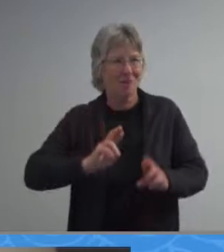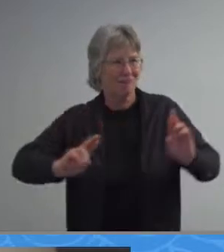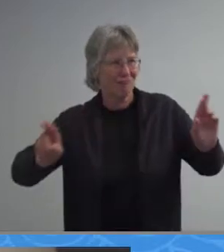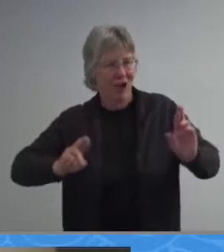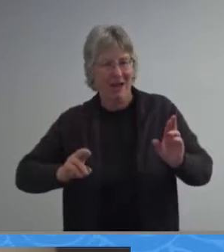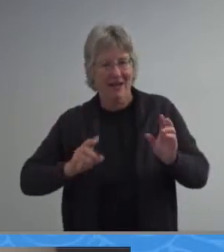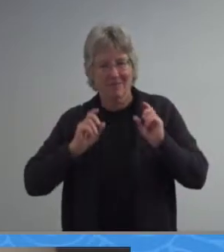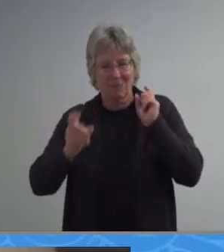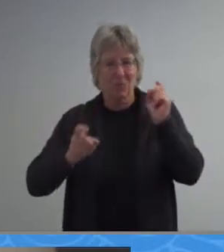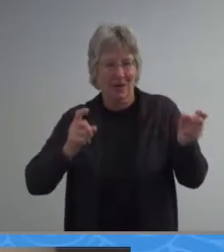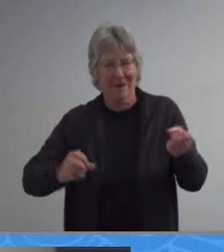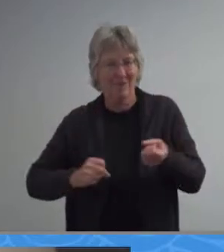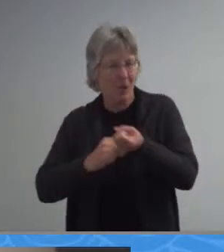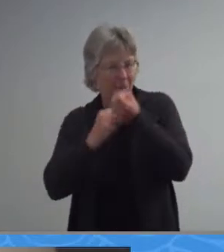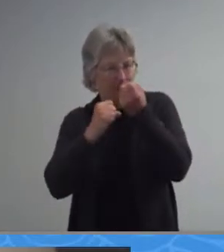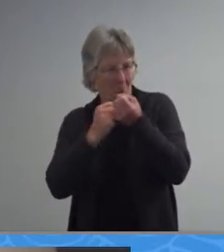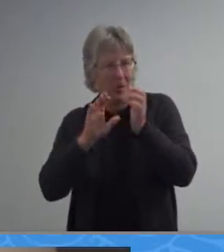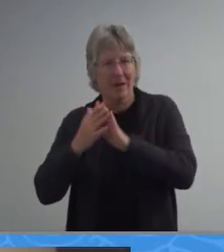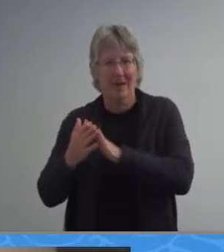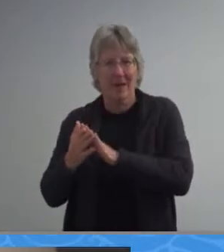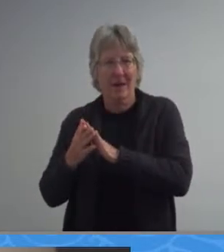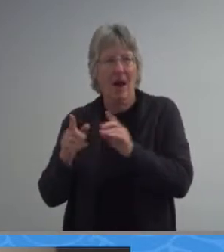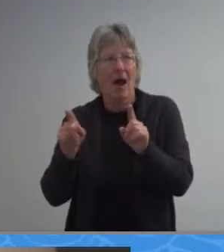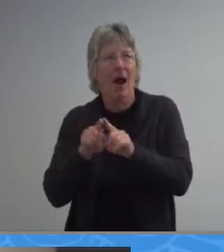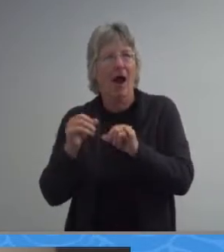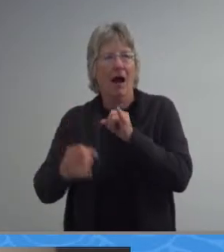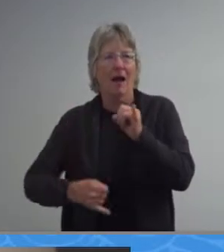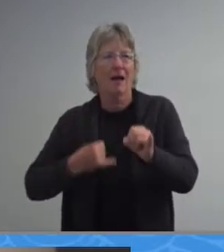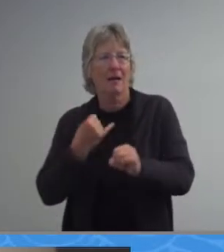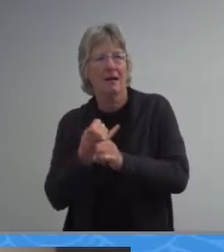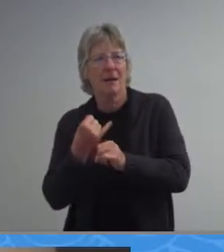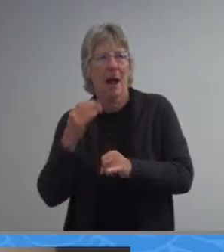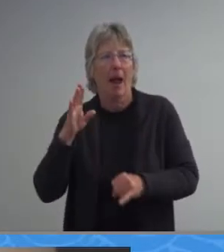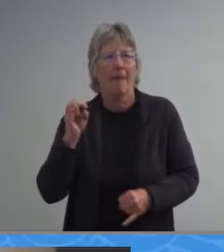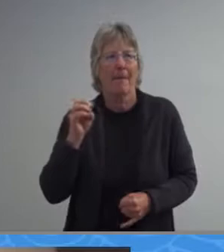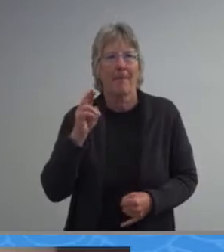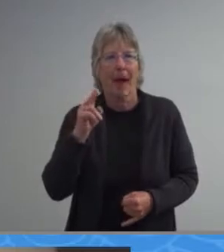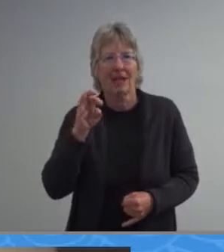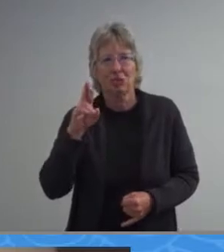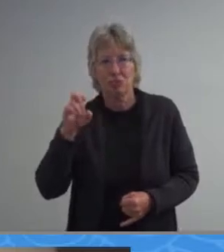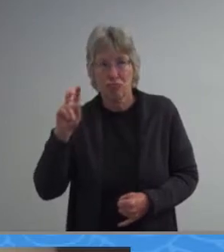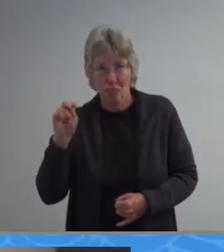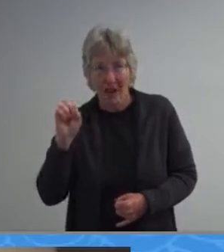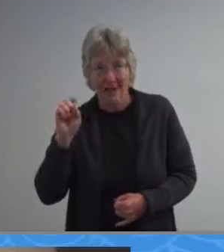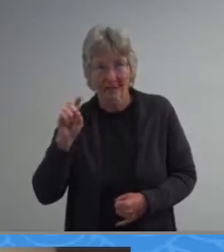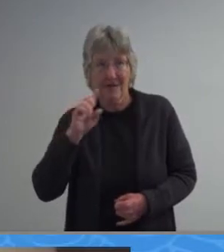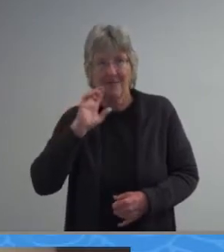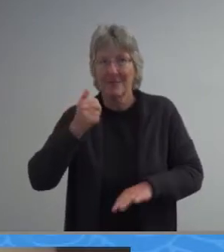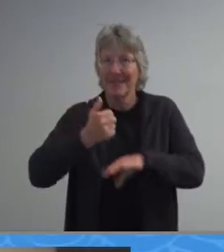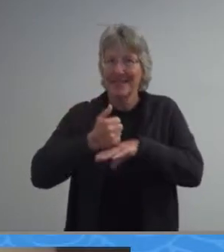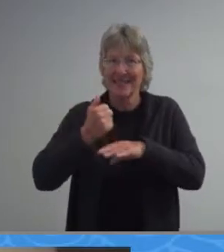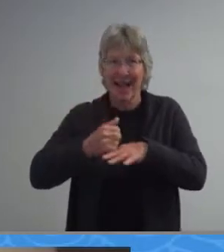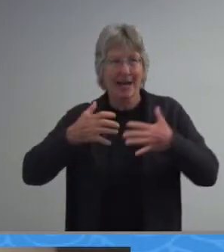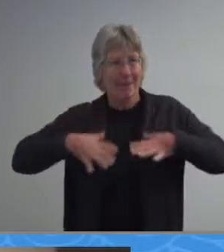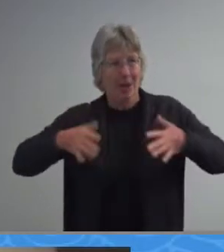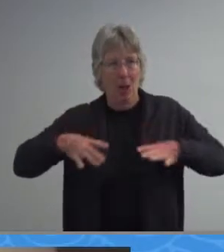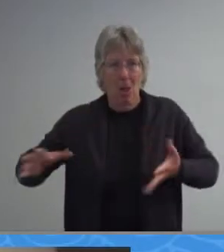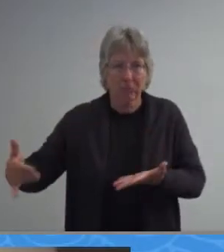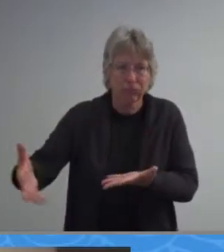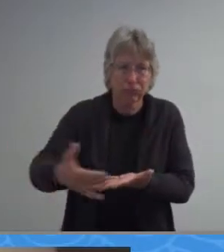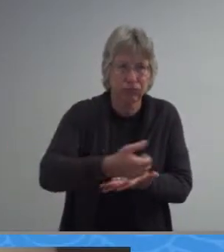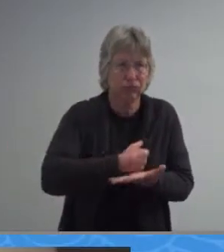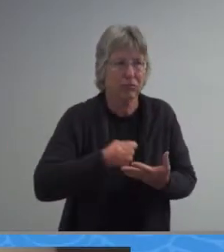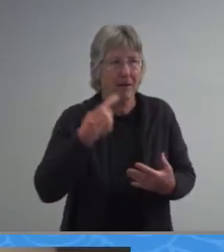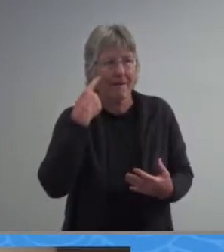more recently our international ambassadors of which i also serve has organized a clothing drive to provide inventory for our